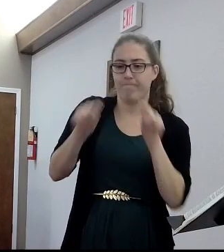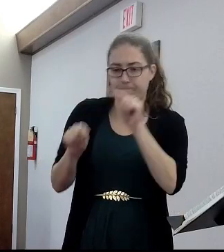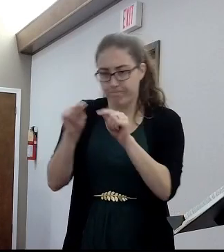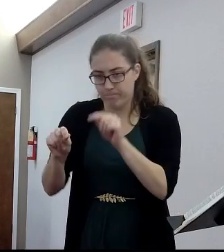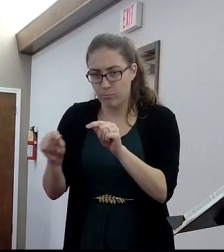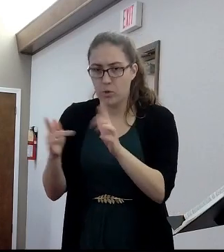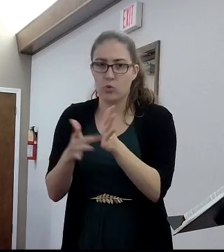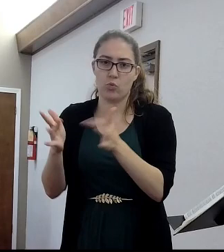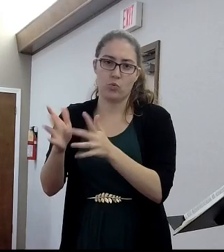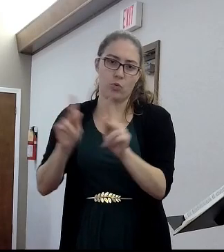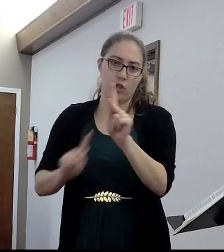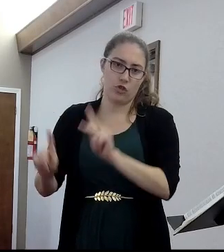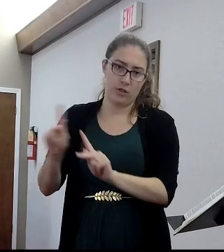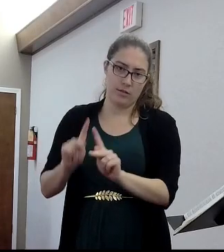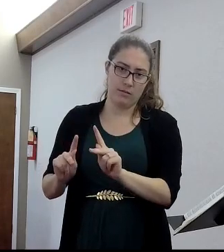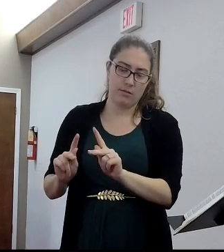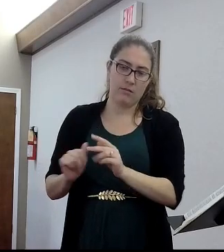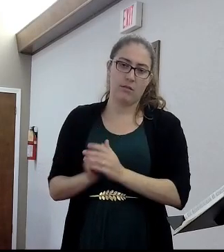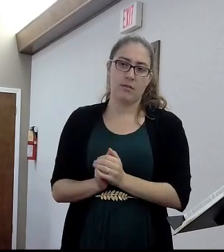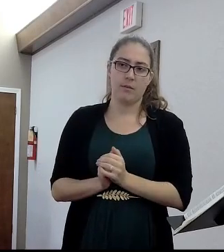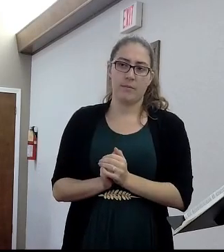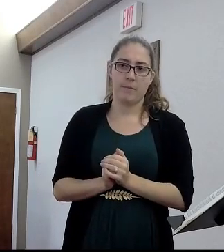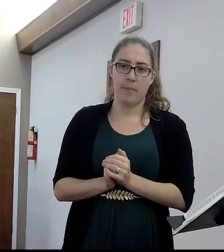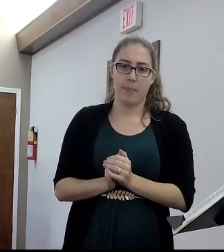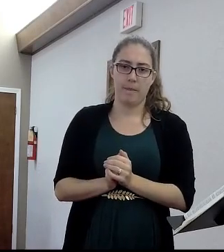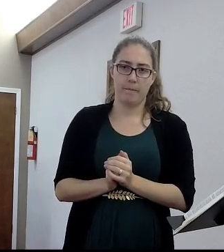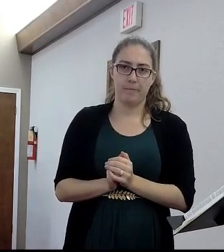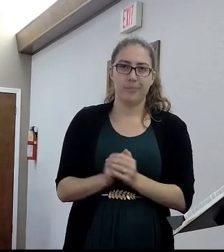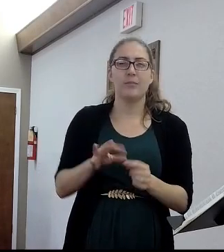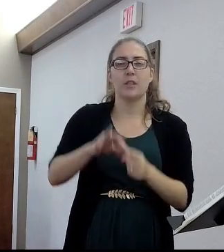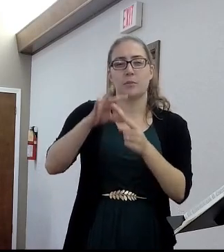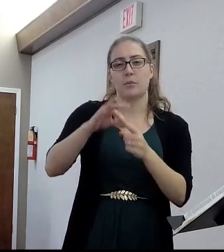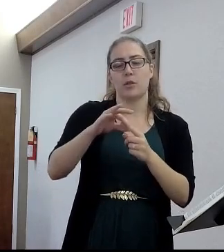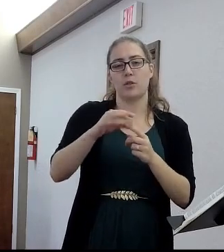At least in the people who ruled the Jewish system.